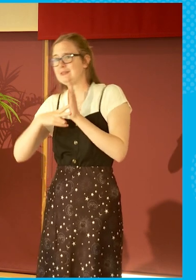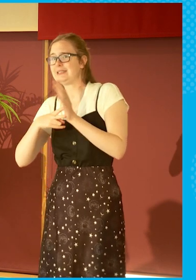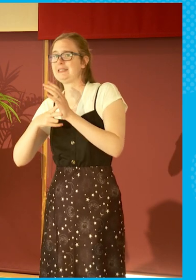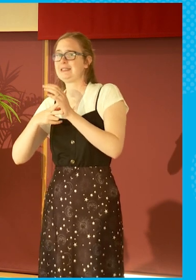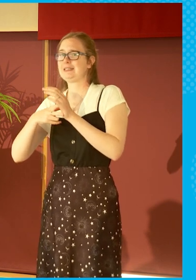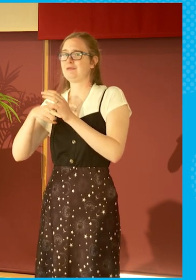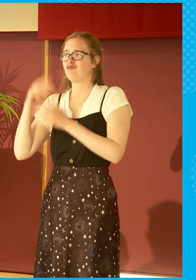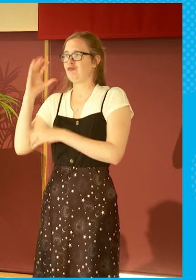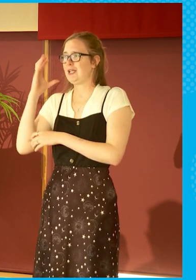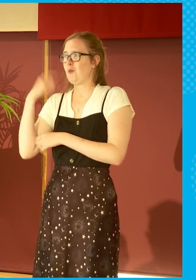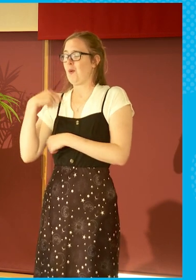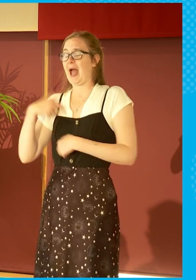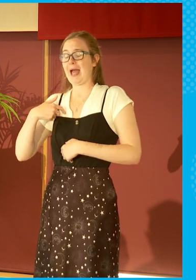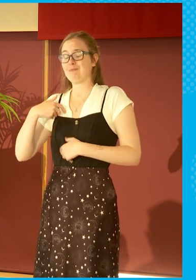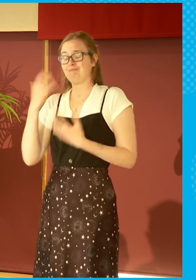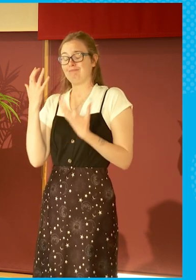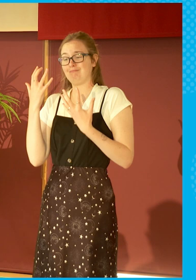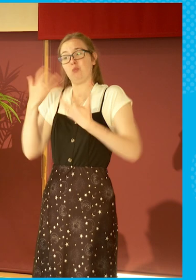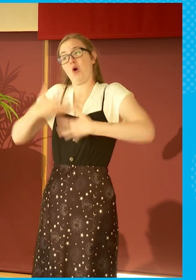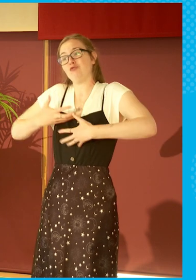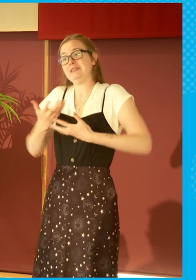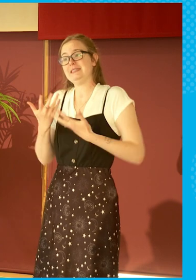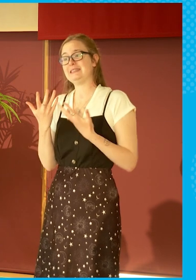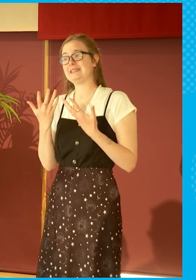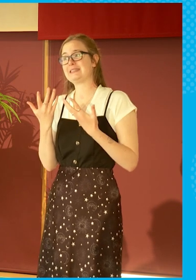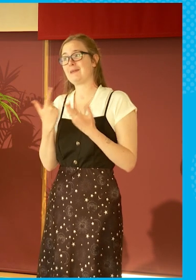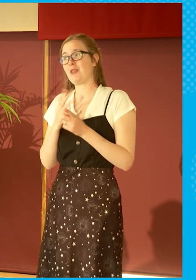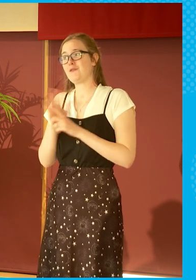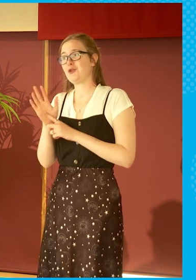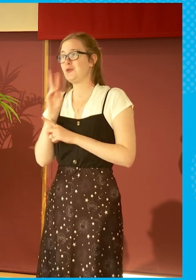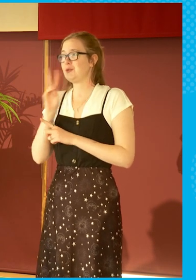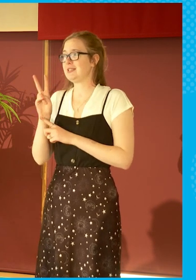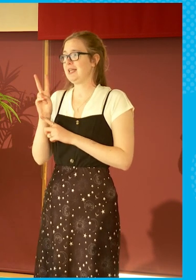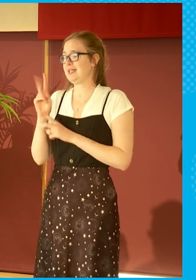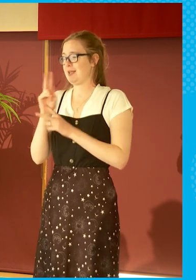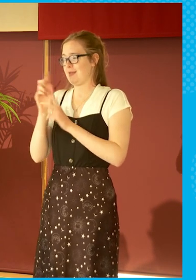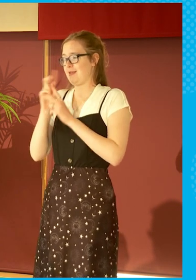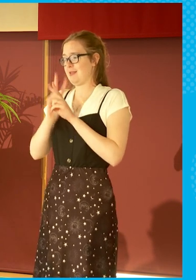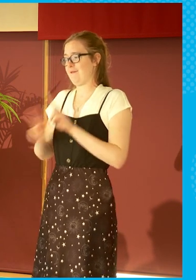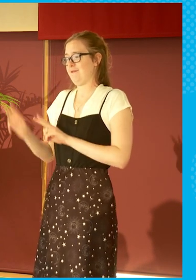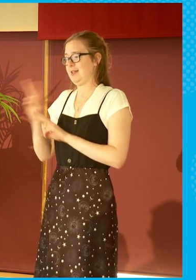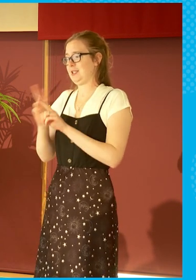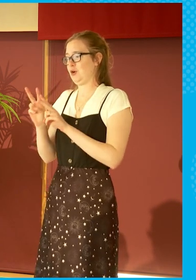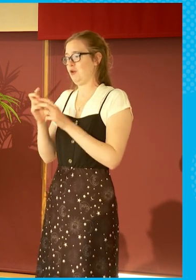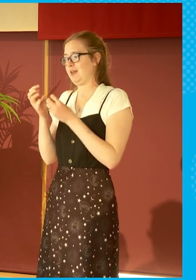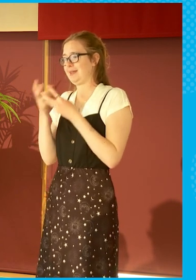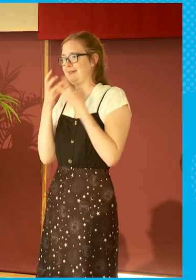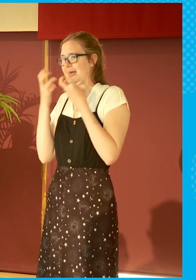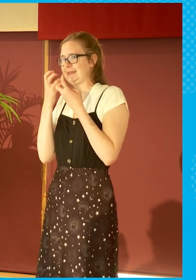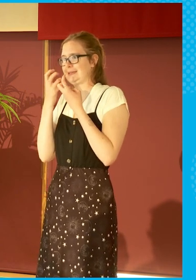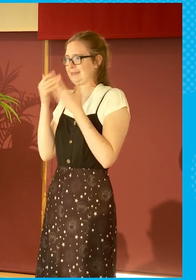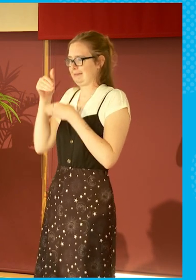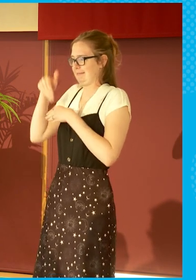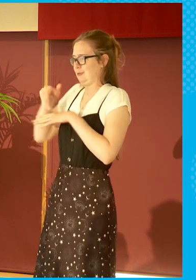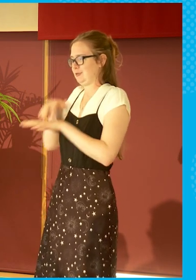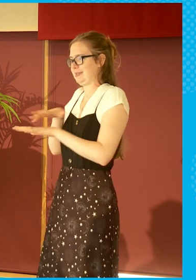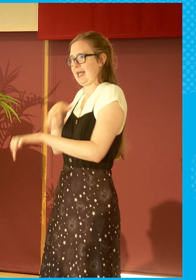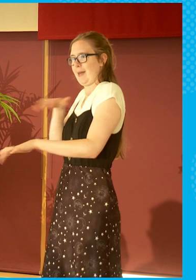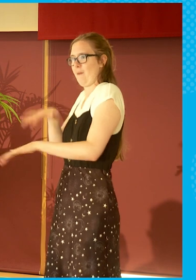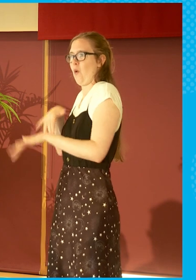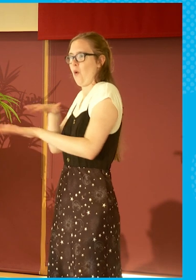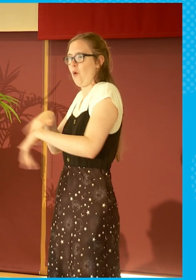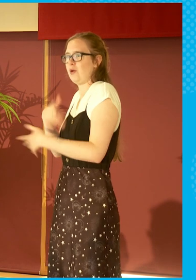I'm kind of deeply worried. You talked about skateboarding cats. There's a bit too much of that. There's a way too much focus on